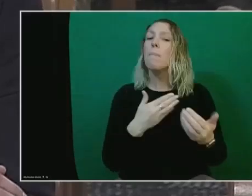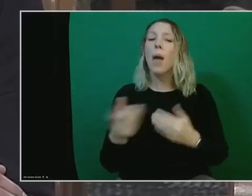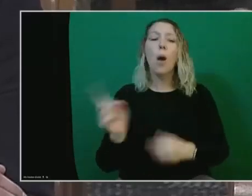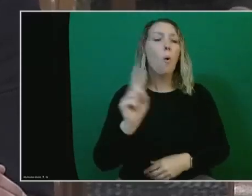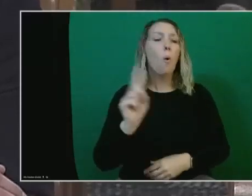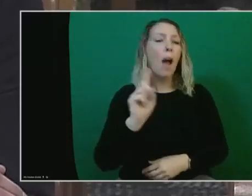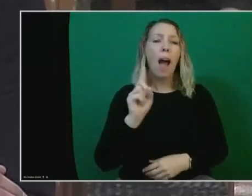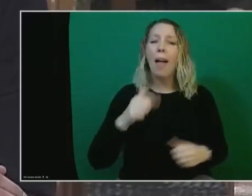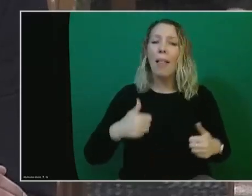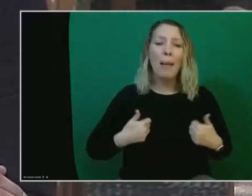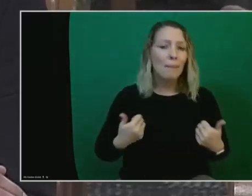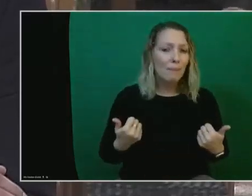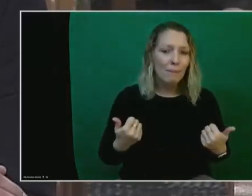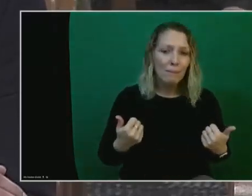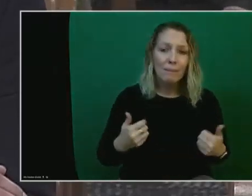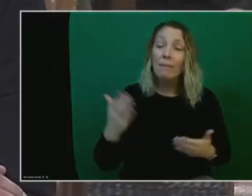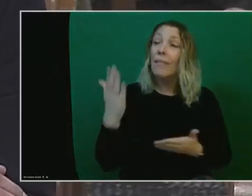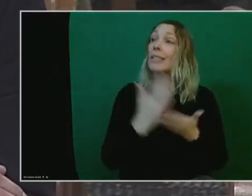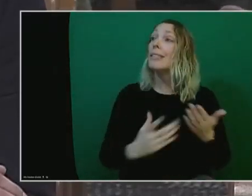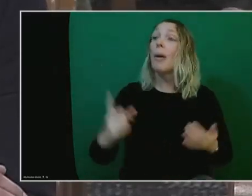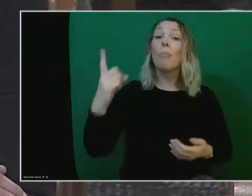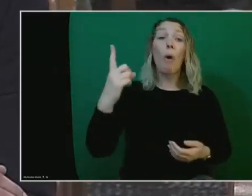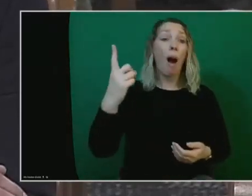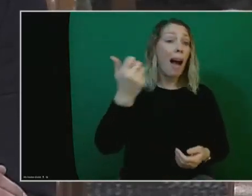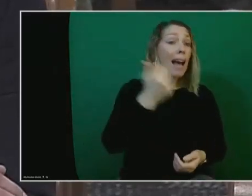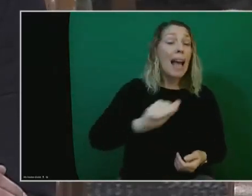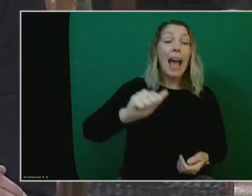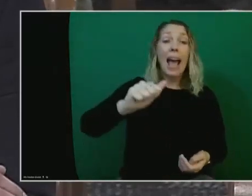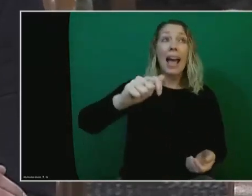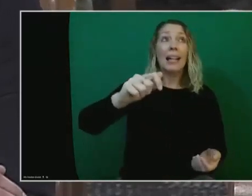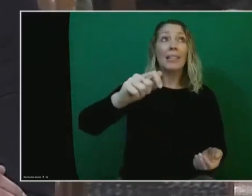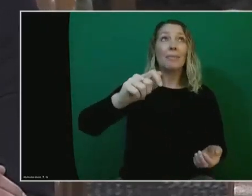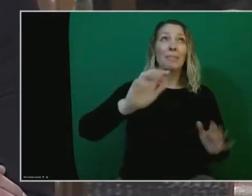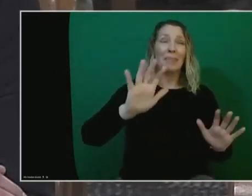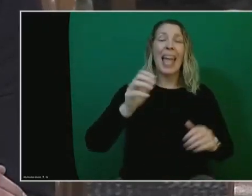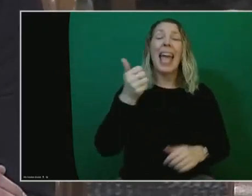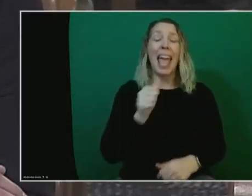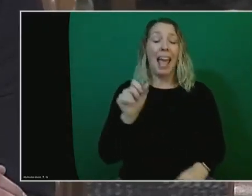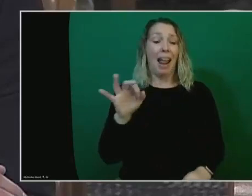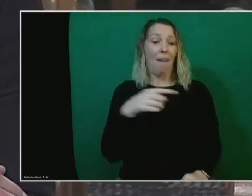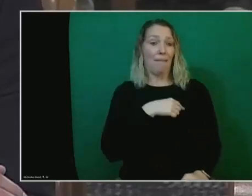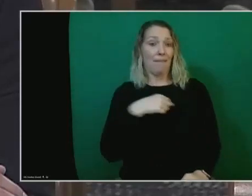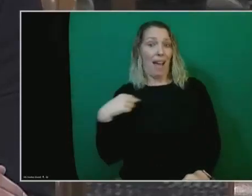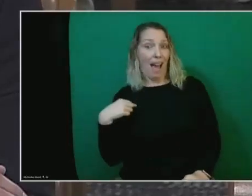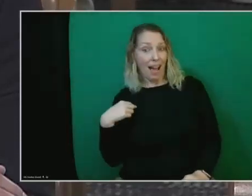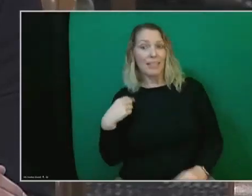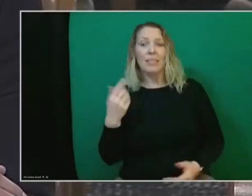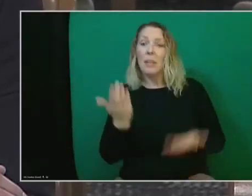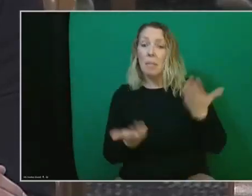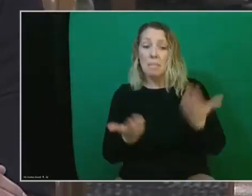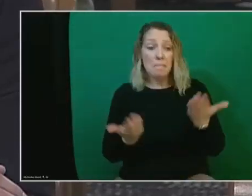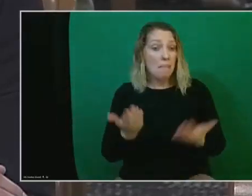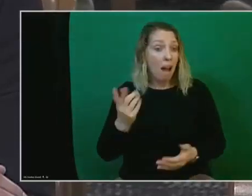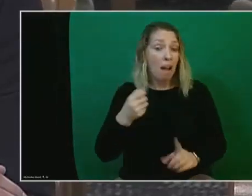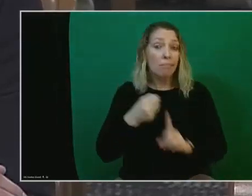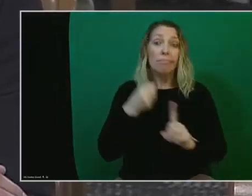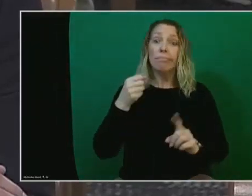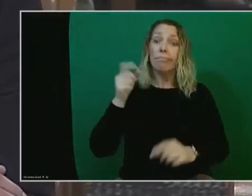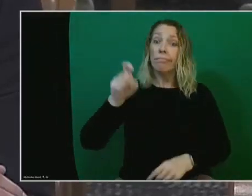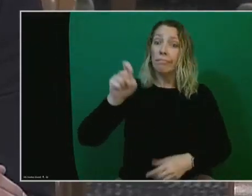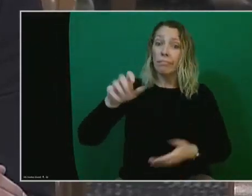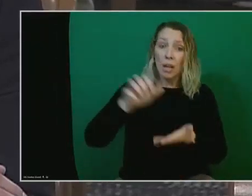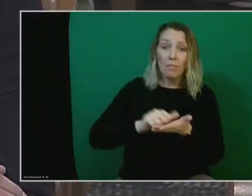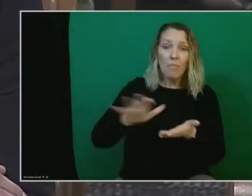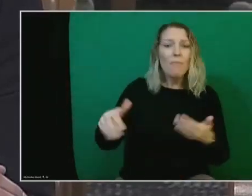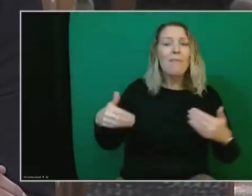Someone, any one of us or any of us love may need an abortion someday and people should have that